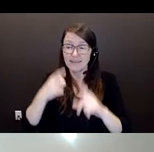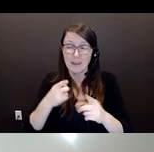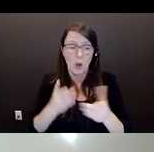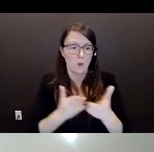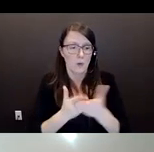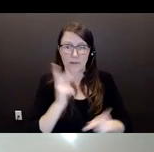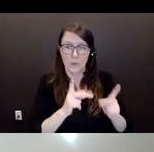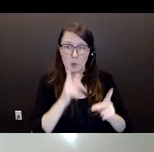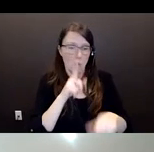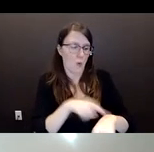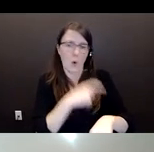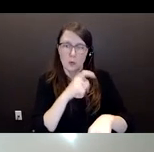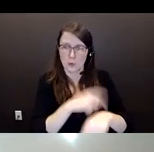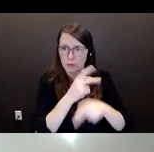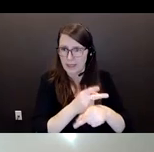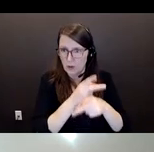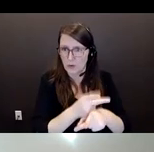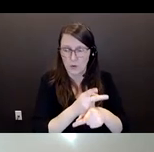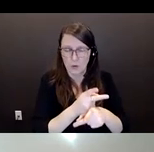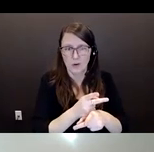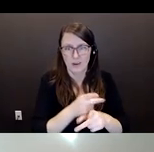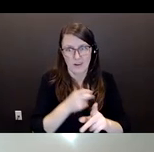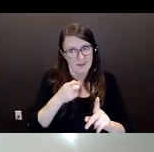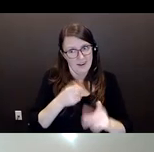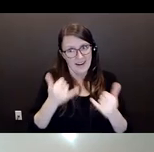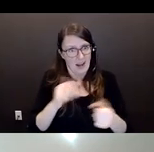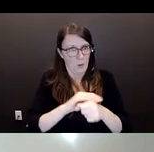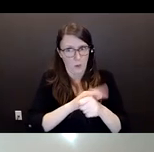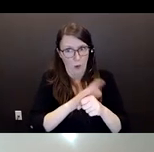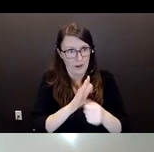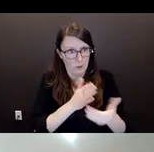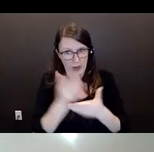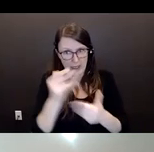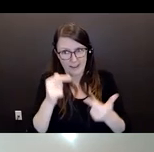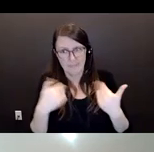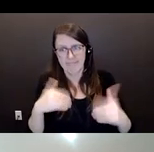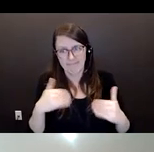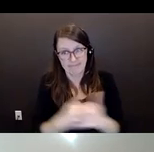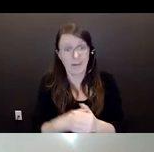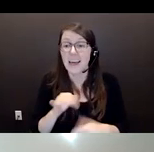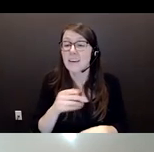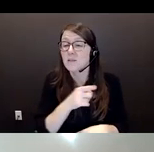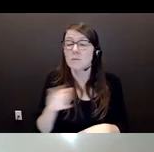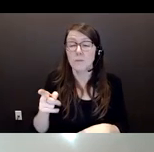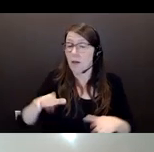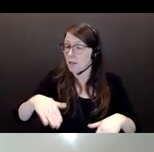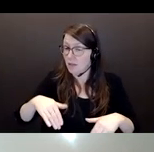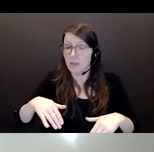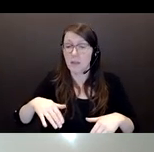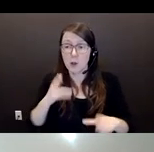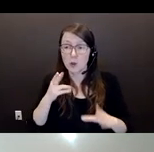care, particularly right now with COVID. So if you're not on our list, I'd encourage you to sign up for that one as well.